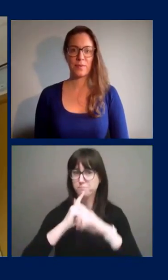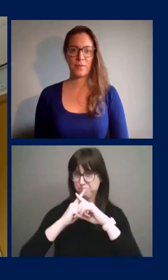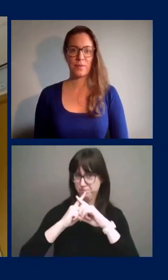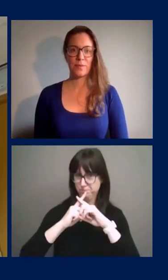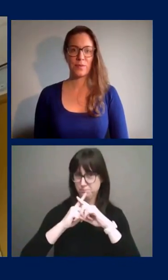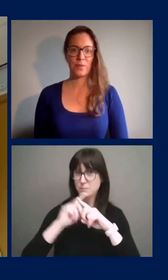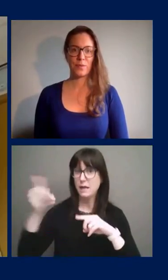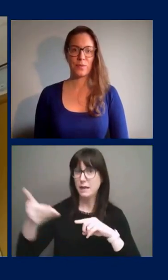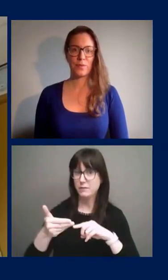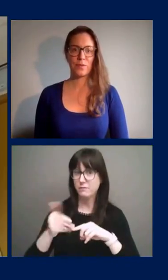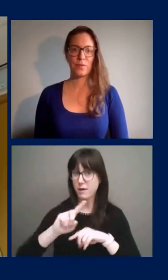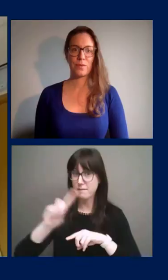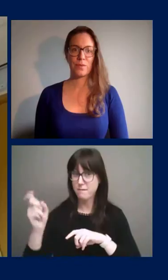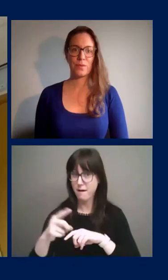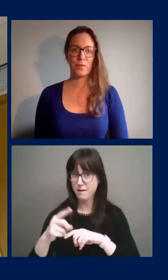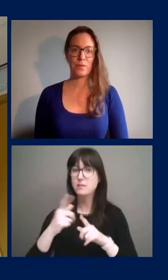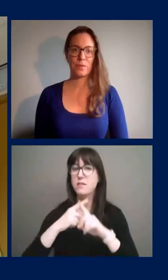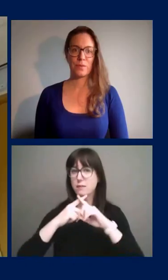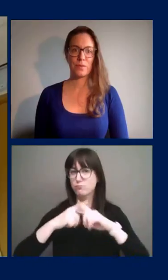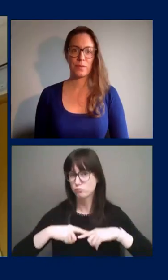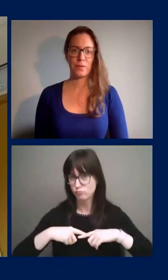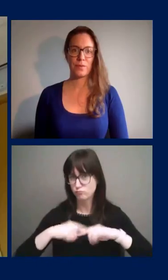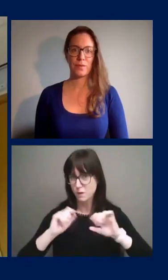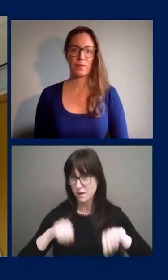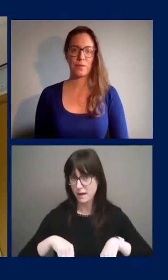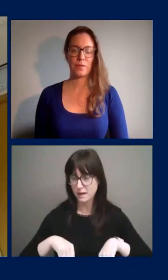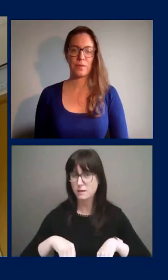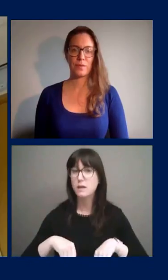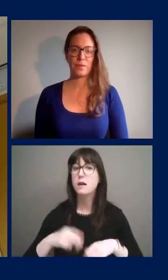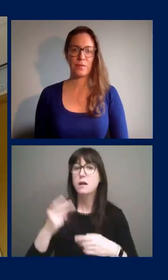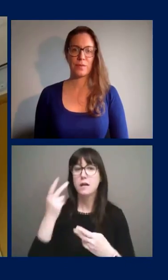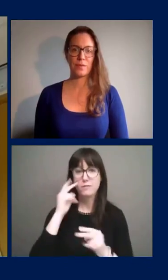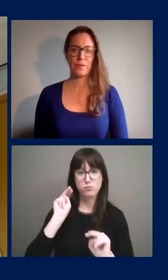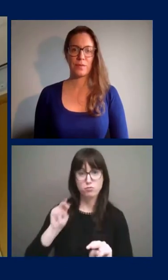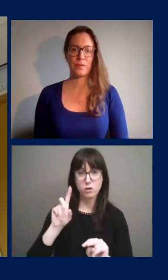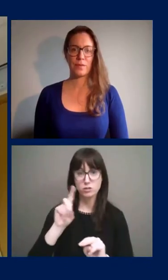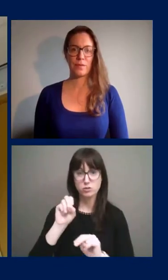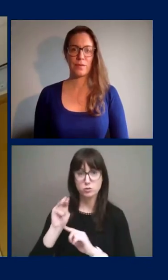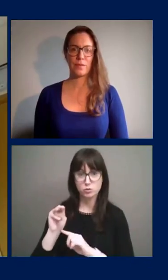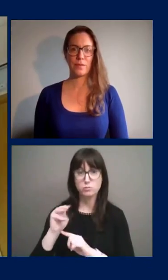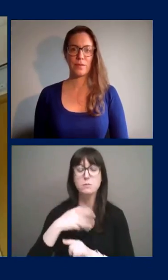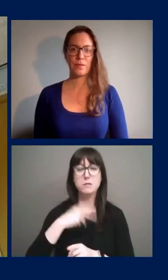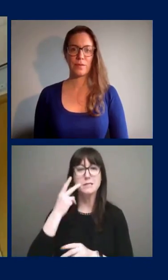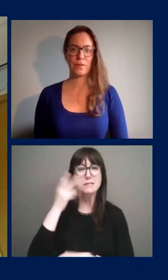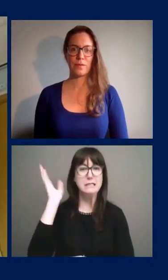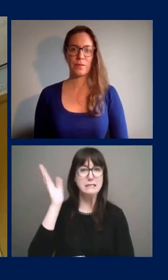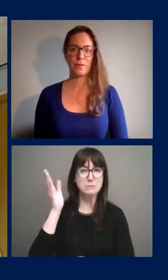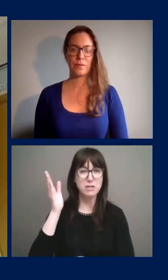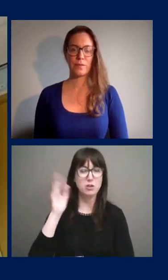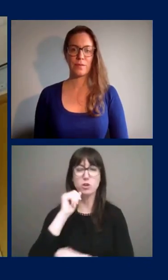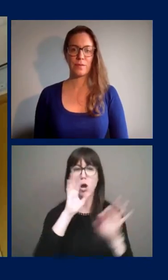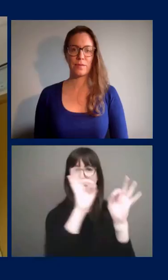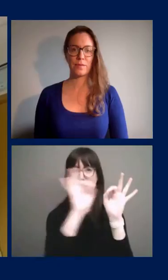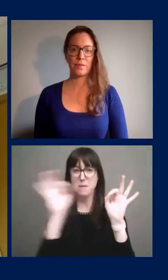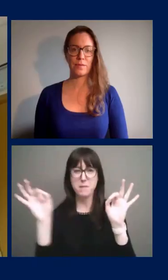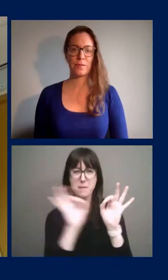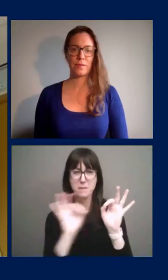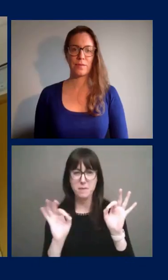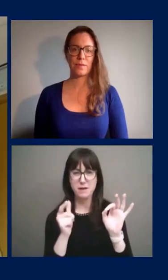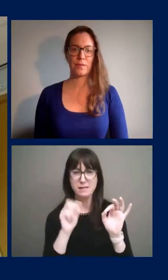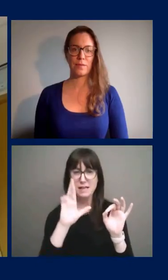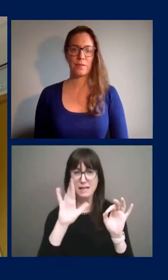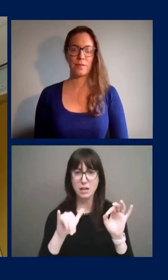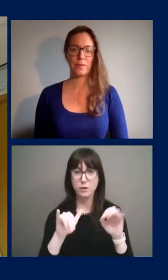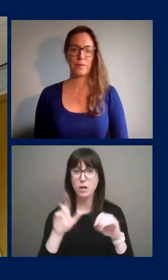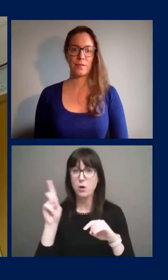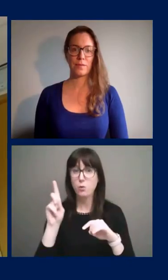speak or to ask your question. To view who is speaking on Zoom, please put your view on speaker view instead of gallery view. The button for this is located